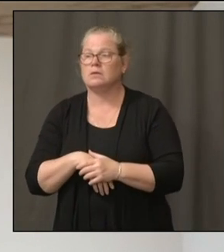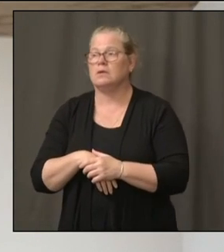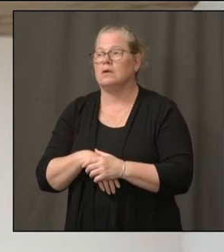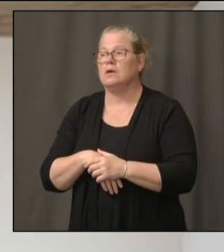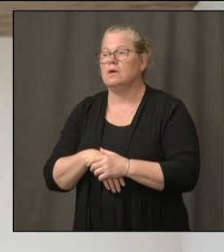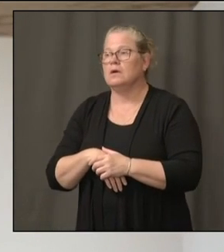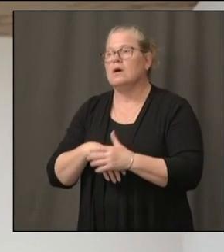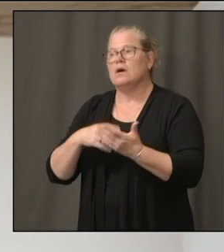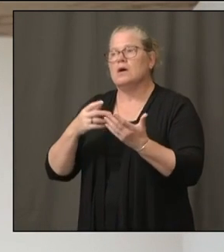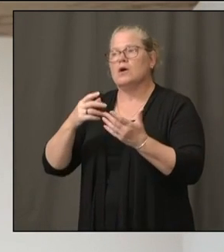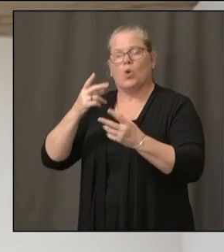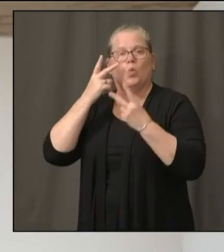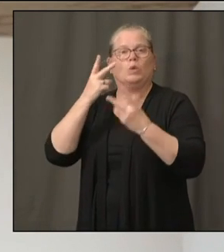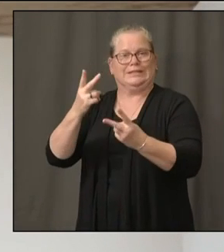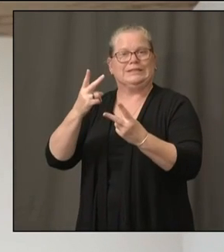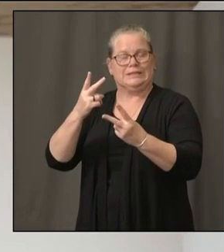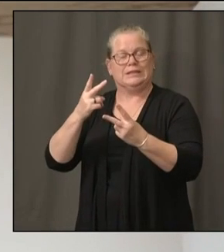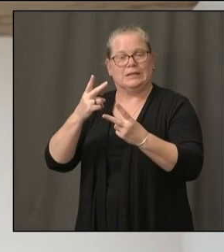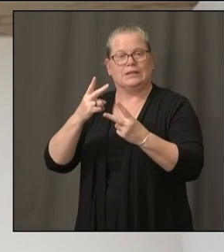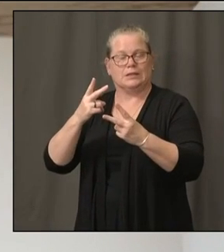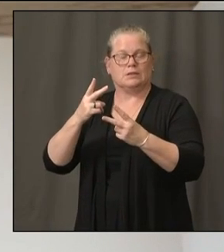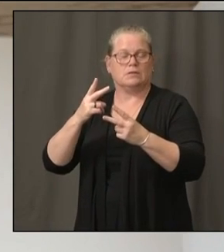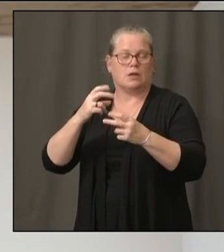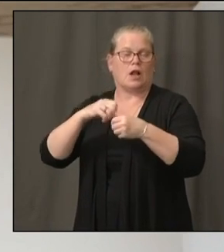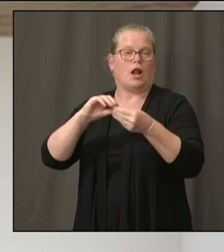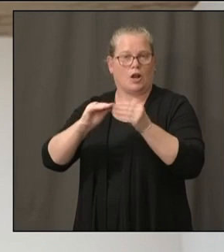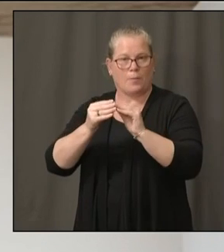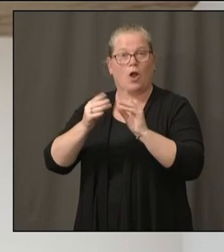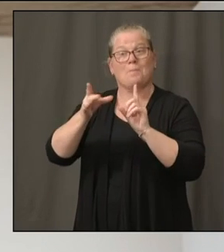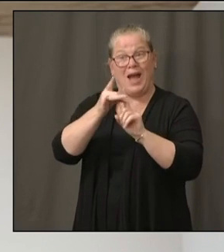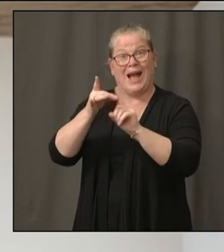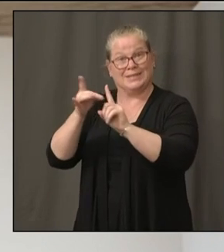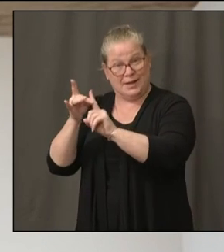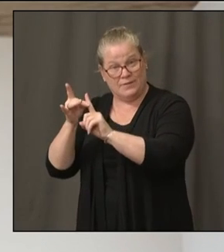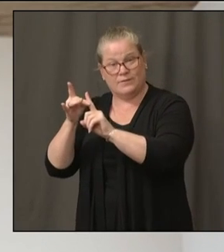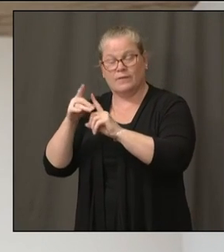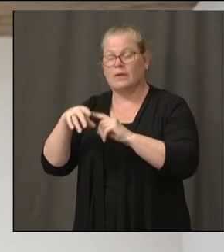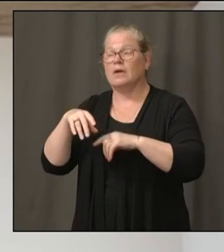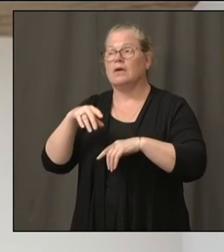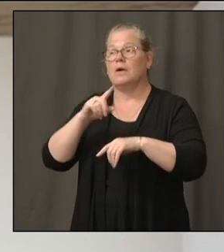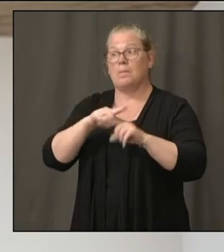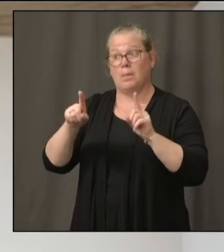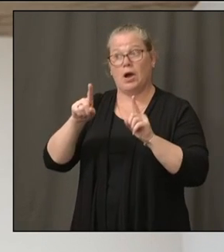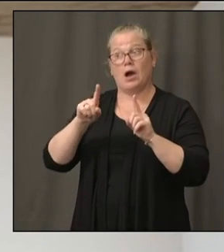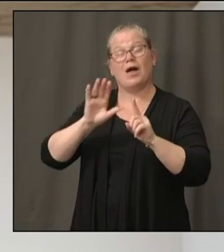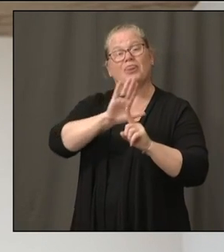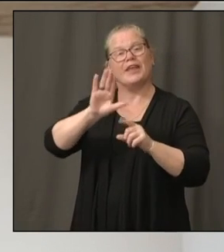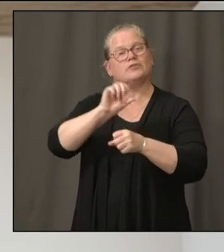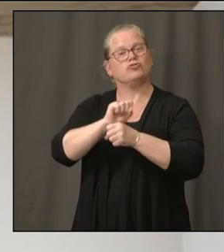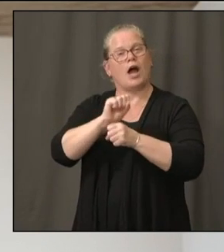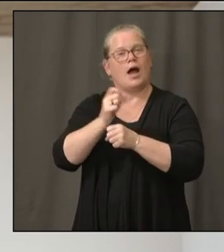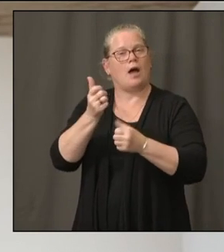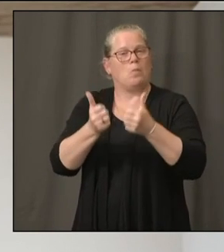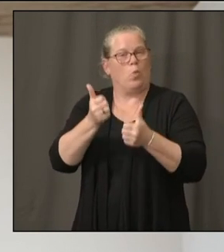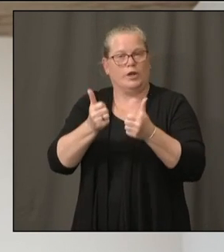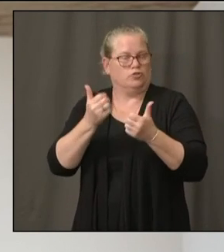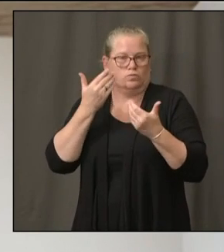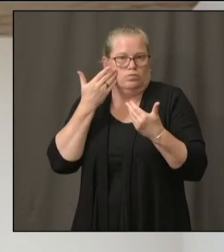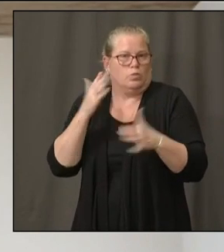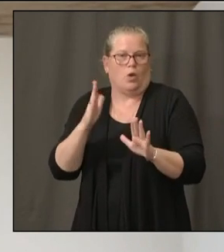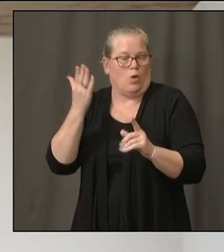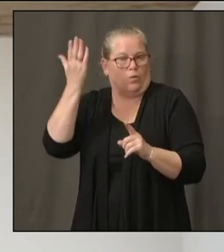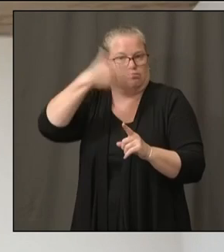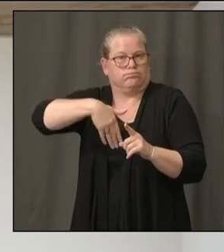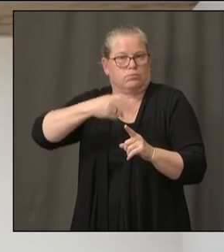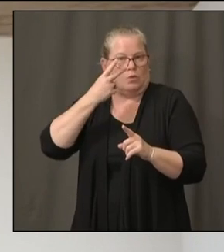what their occupation is. Okay. And how is the contact tracing program going?